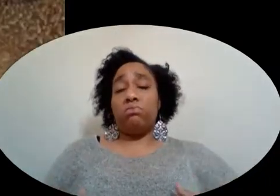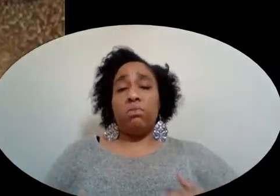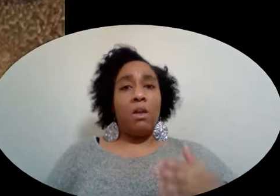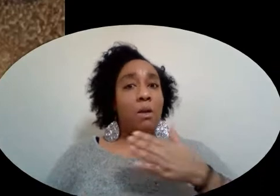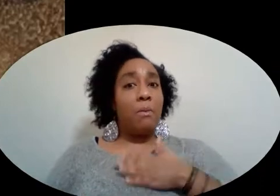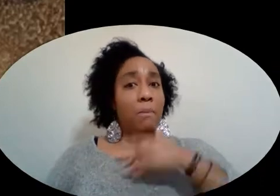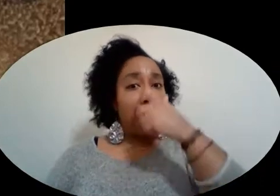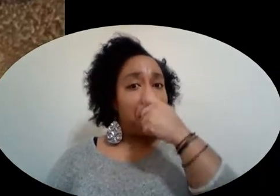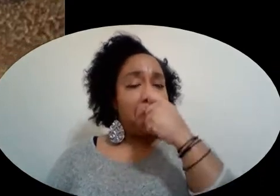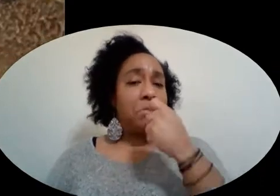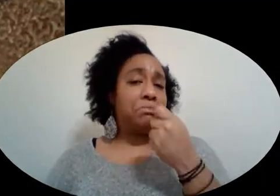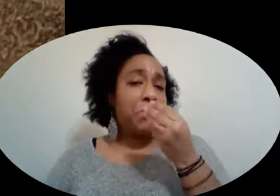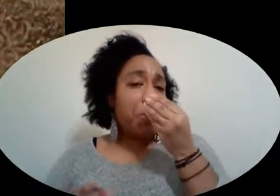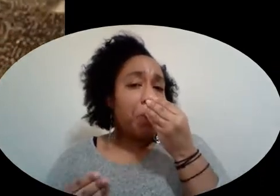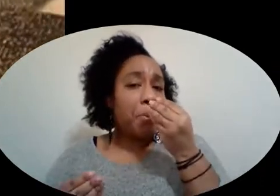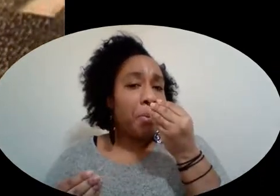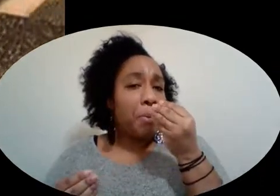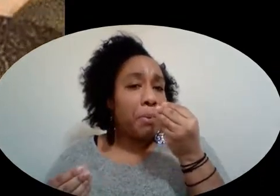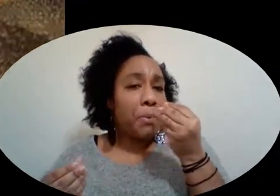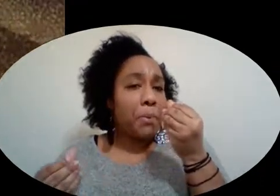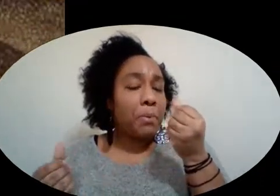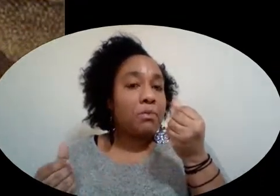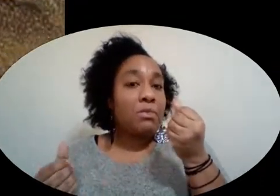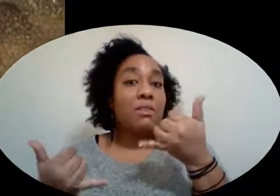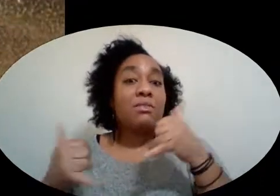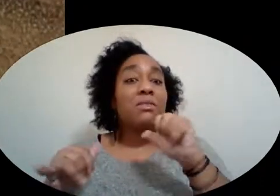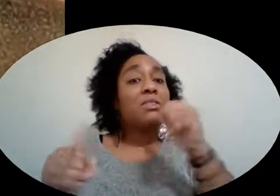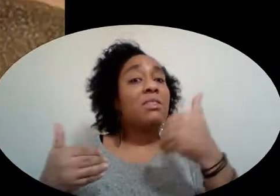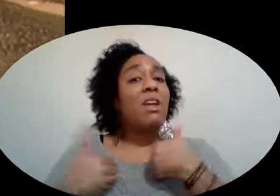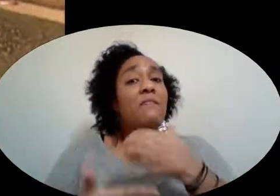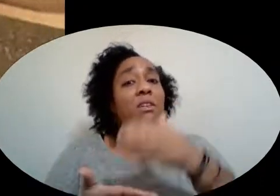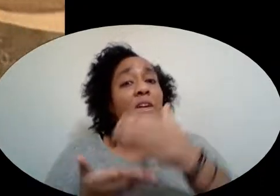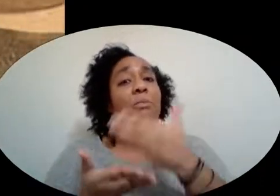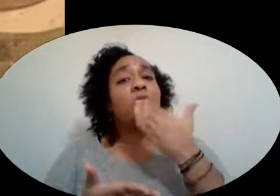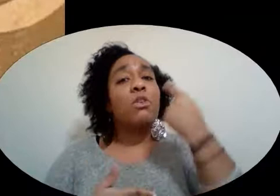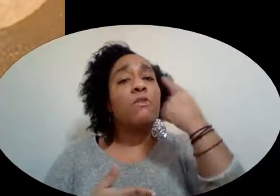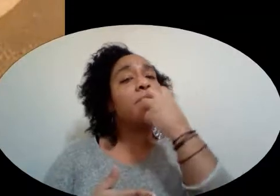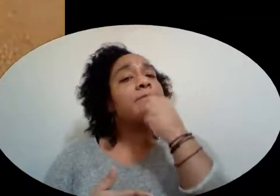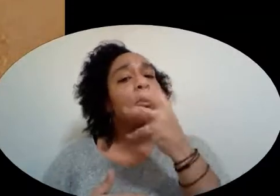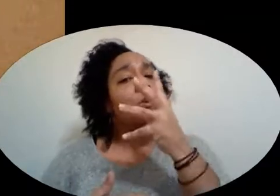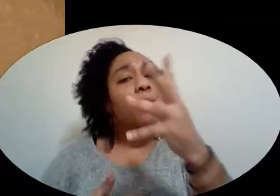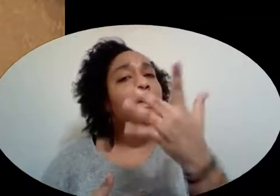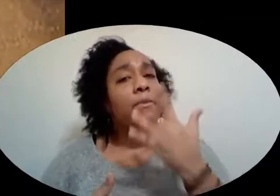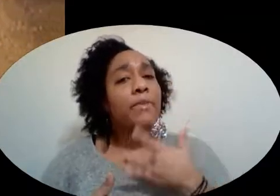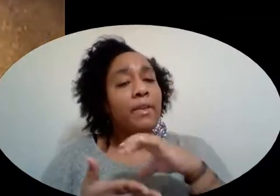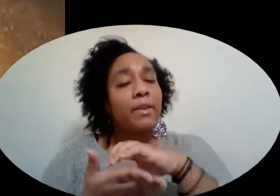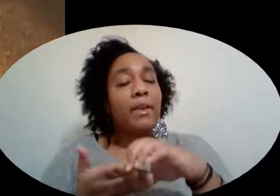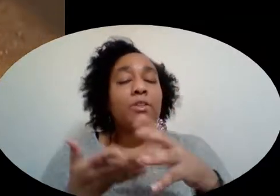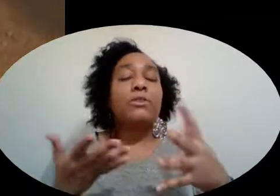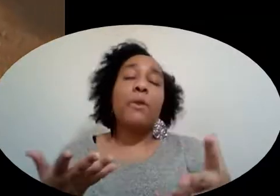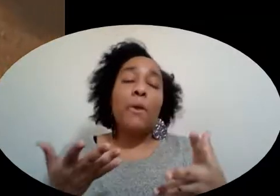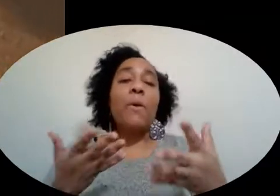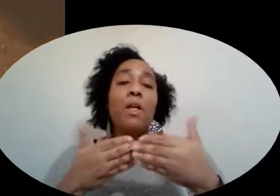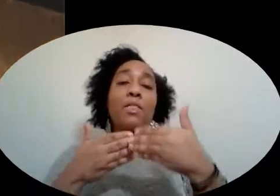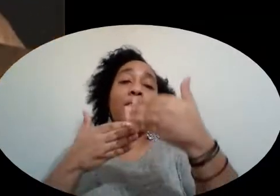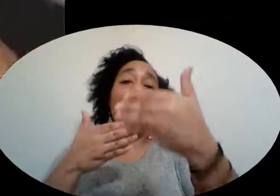feeling a little better And I still didn't have that cup of sugar For my dear old granny's birthday cake So I went to